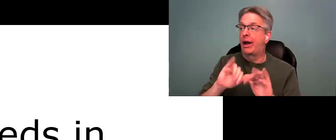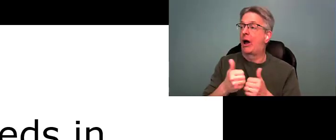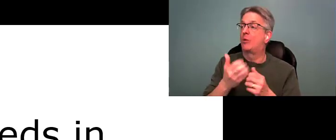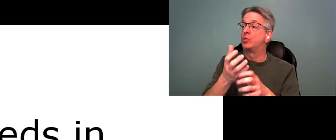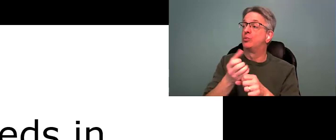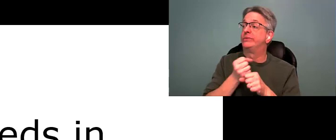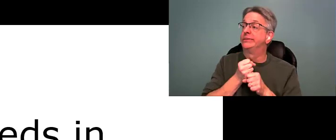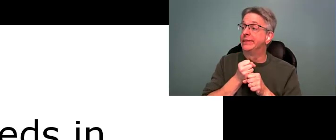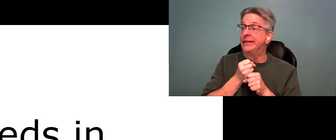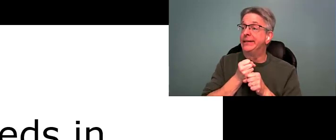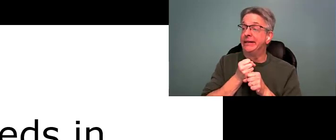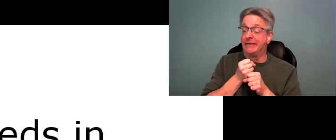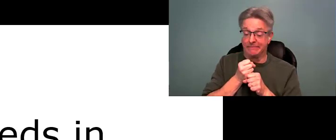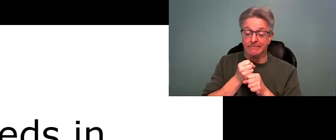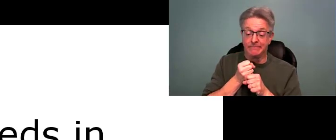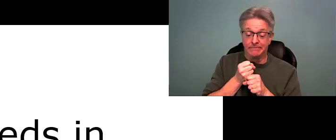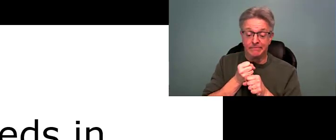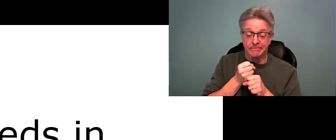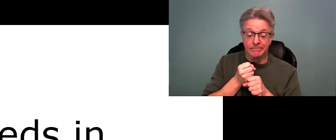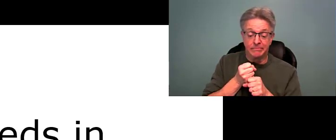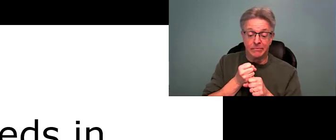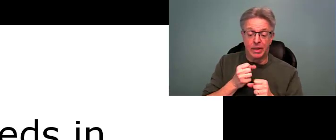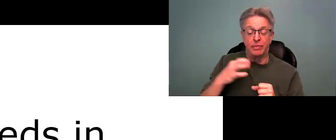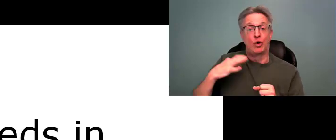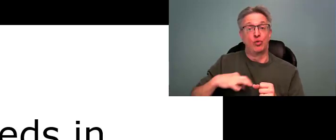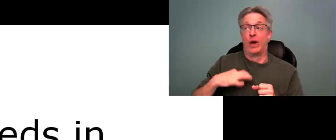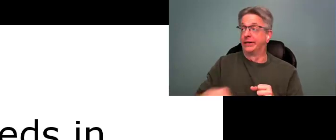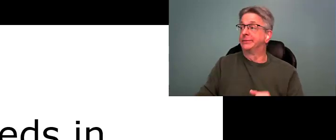include the information on how to receive those credits.